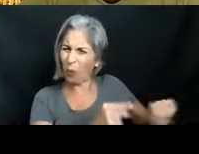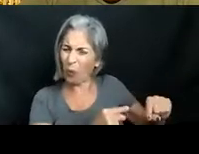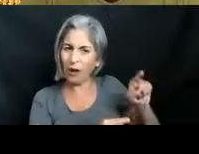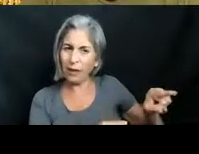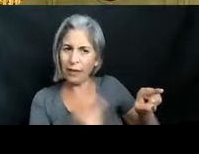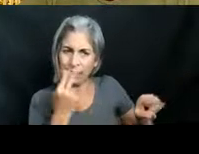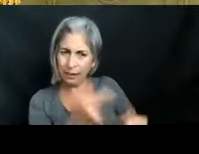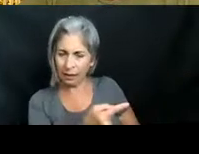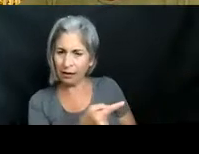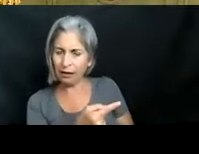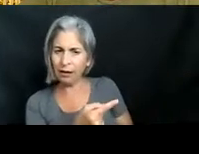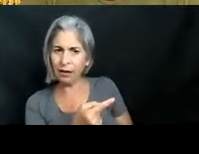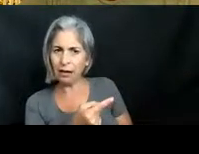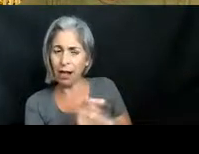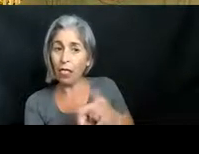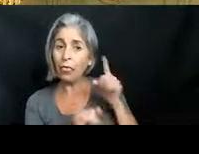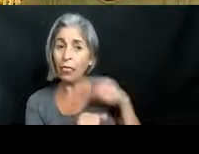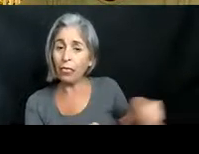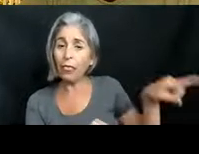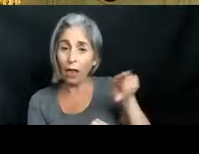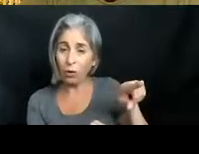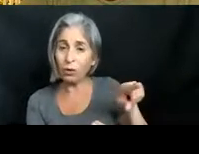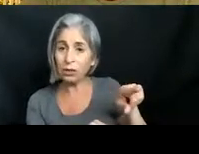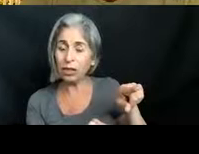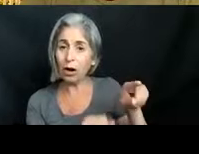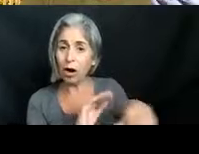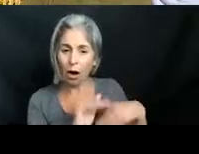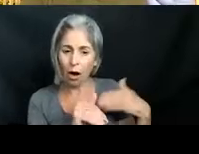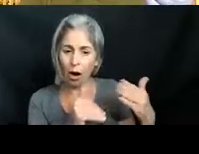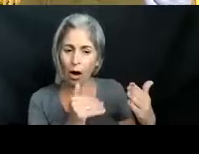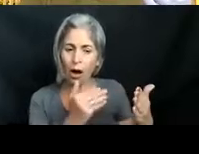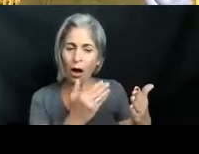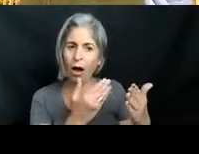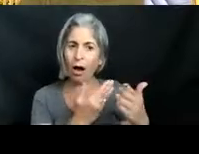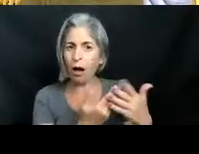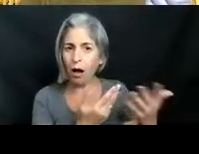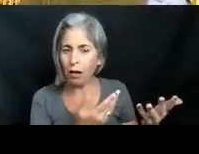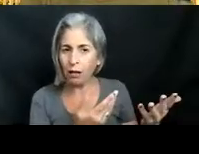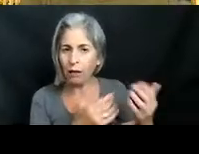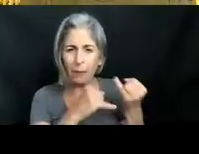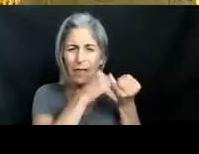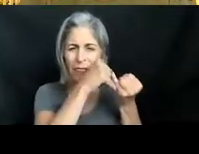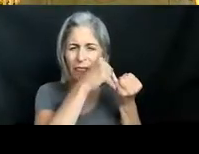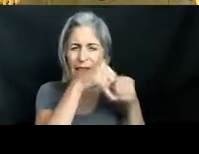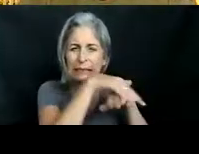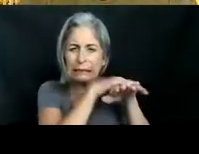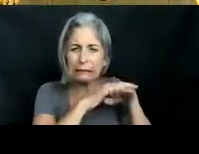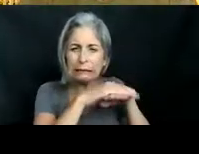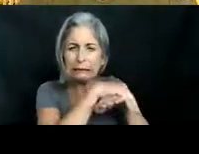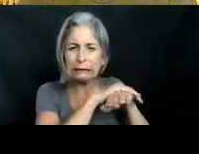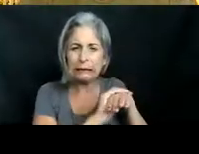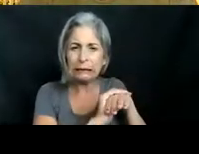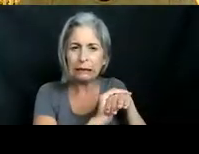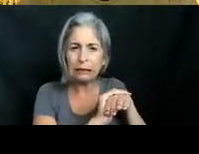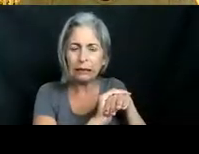dorsal fin, and those are the clear spines covered with like a thin skin. So back here